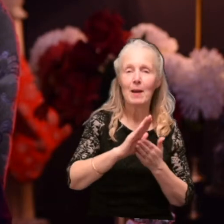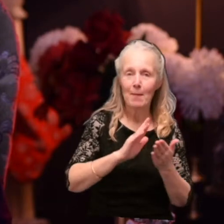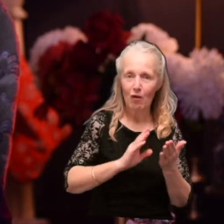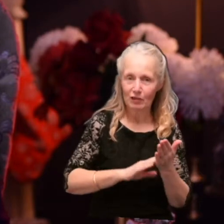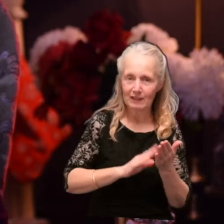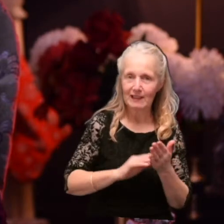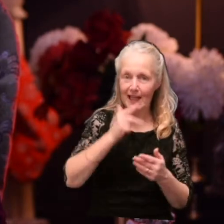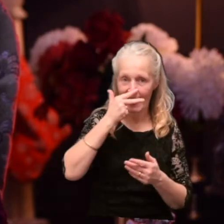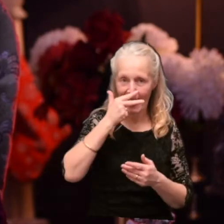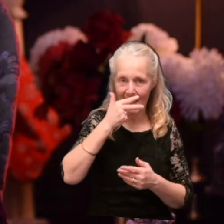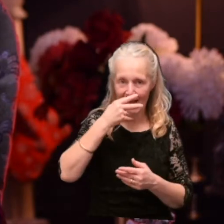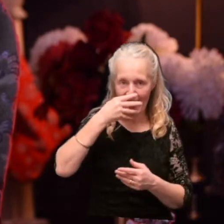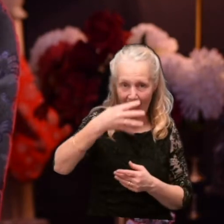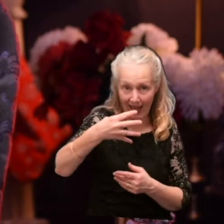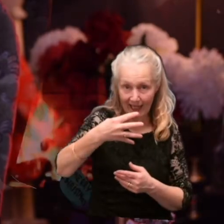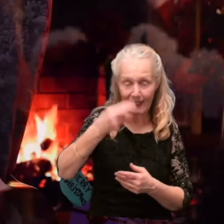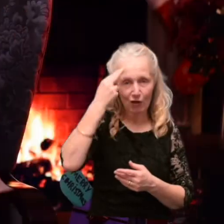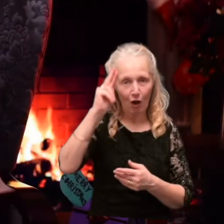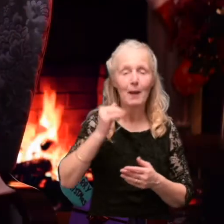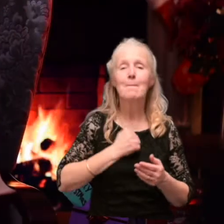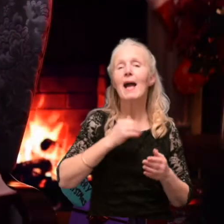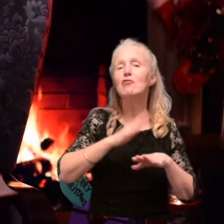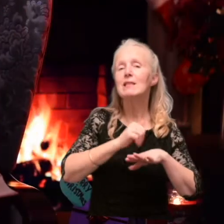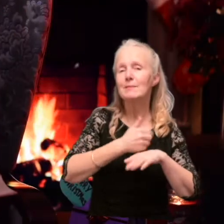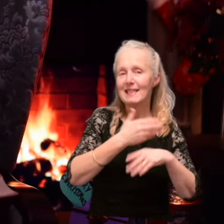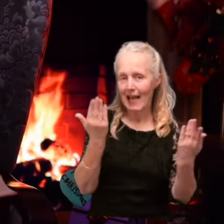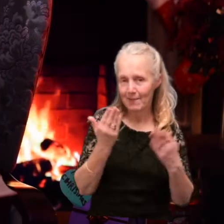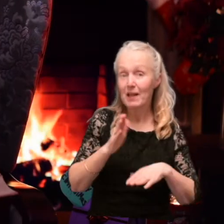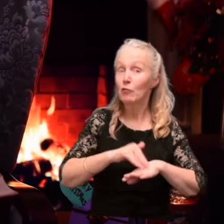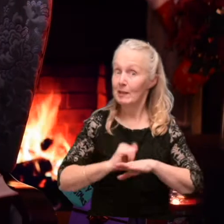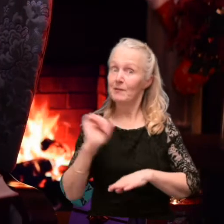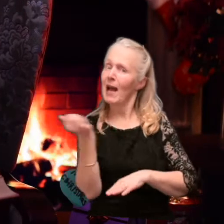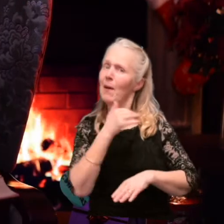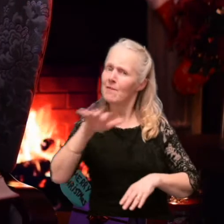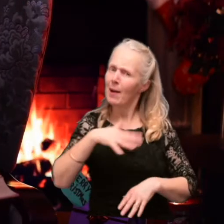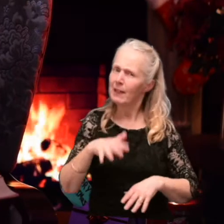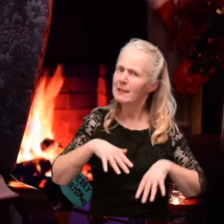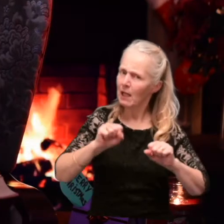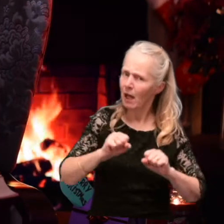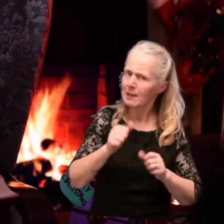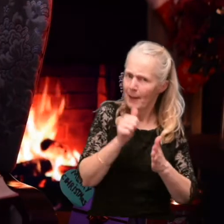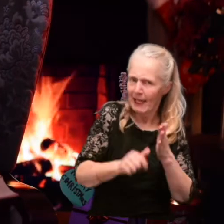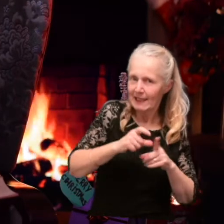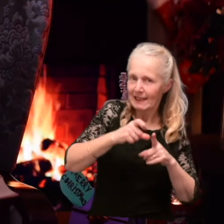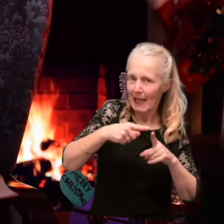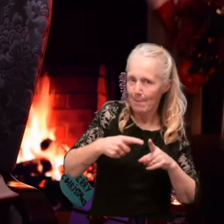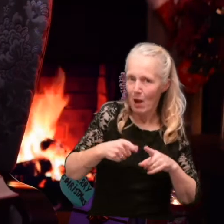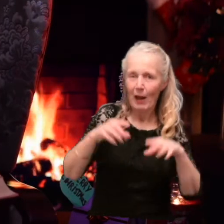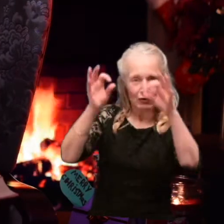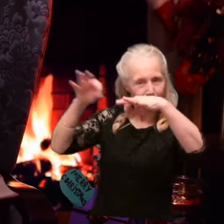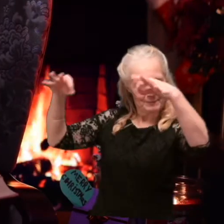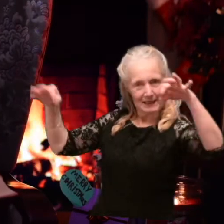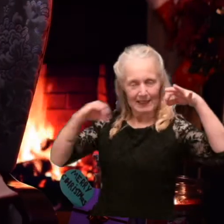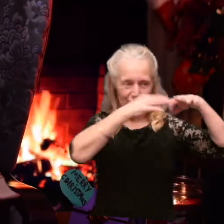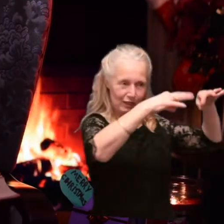years old and it's called My Christmas Day. Christmas for our family starts at the beginning of December when we put up the Christmas decorations